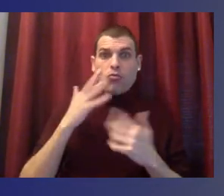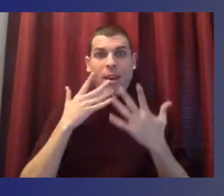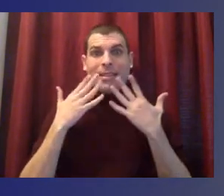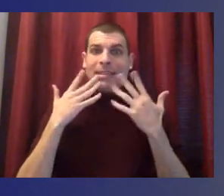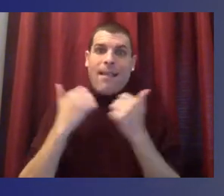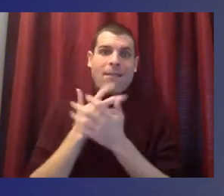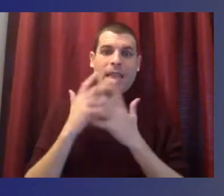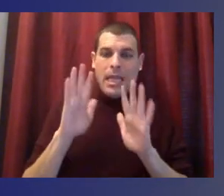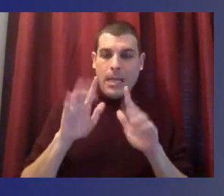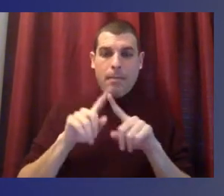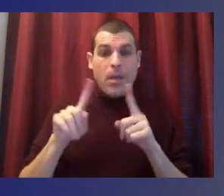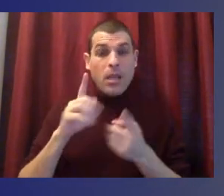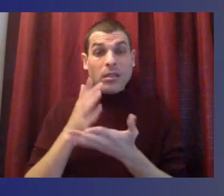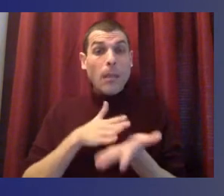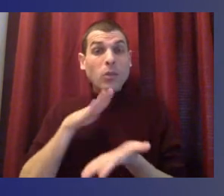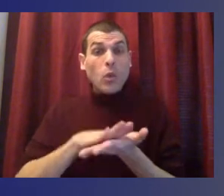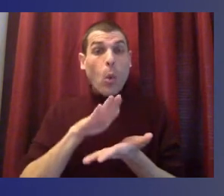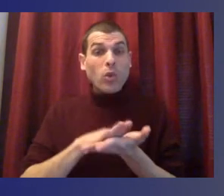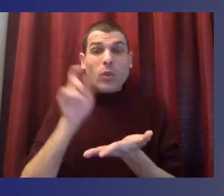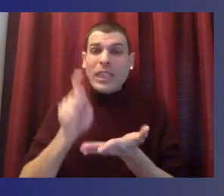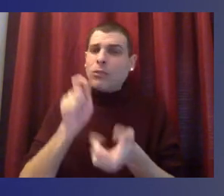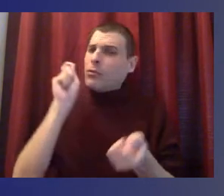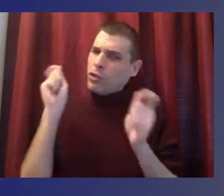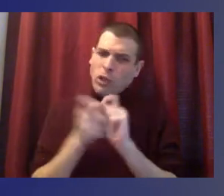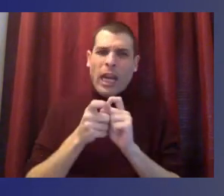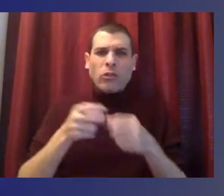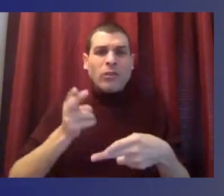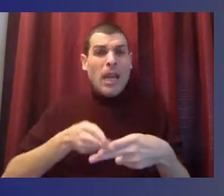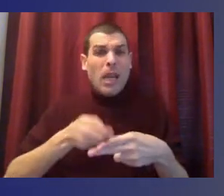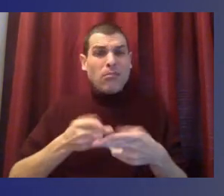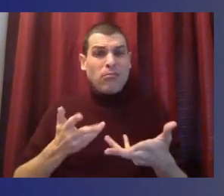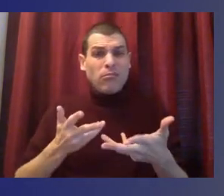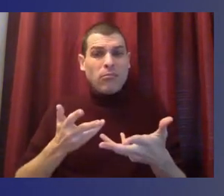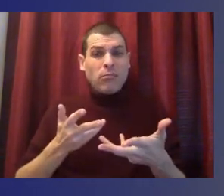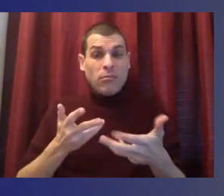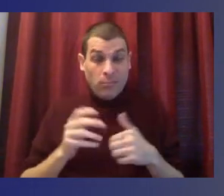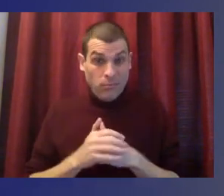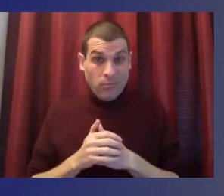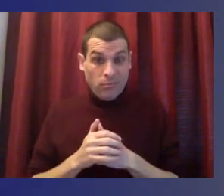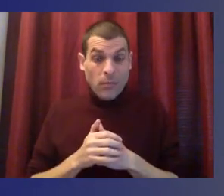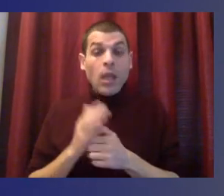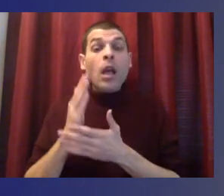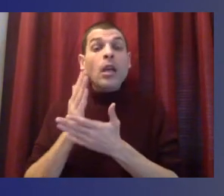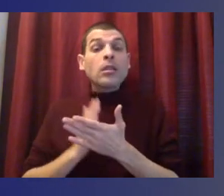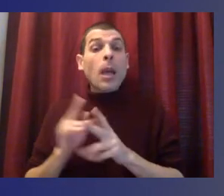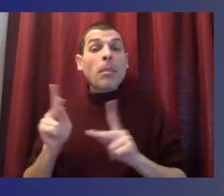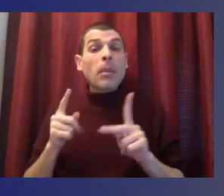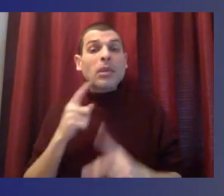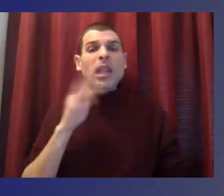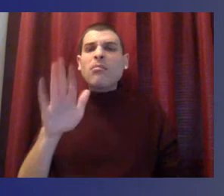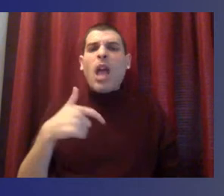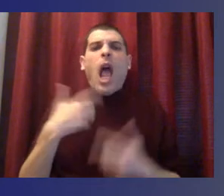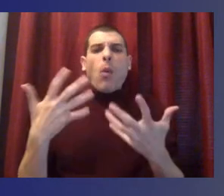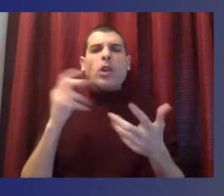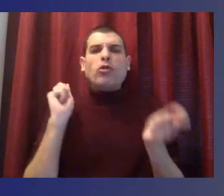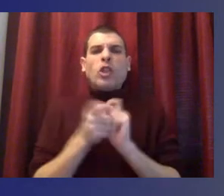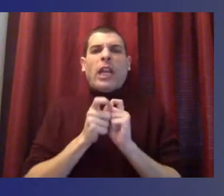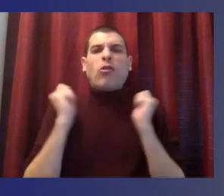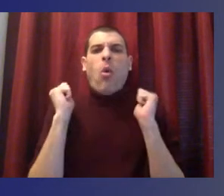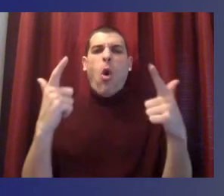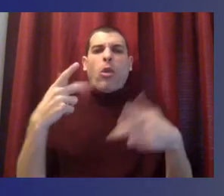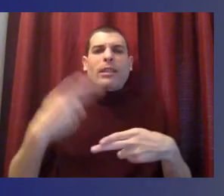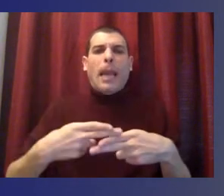renaming schools. Well, you know, some folks want to just, you know, overnight change, change all the names. Well, it's not about that.